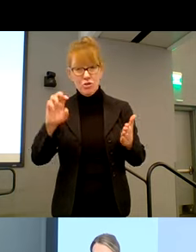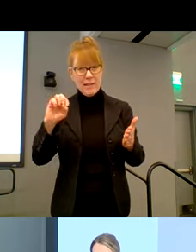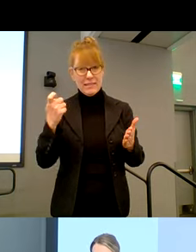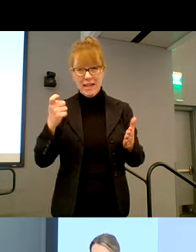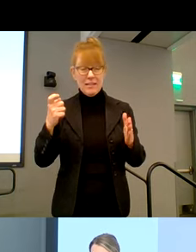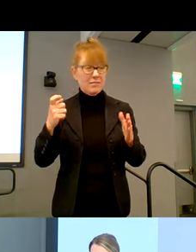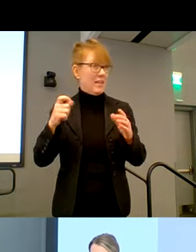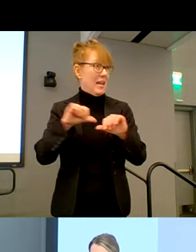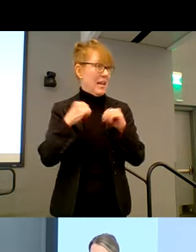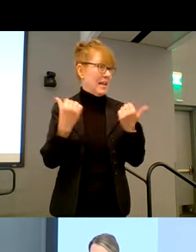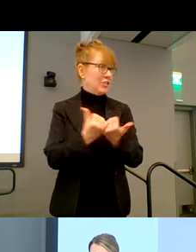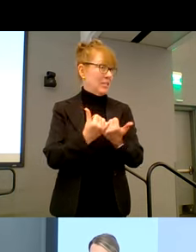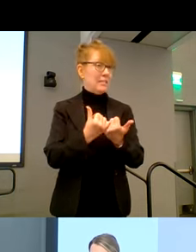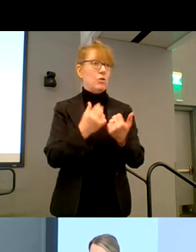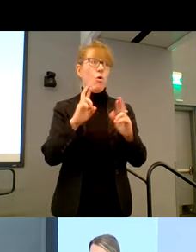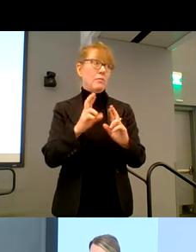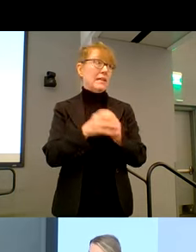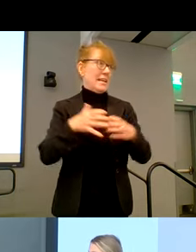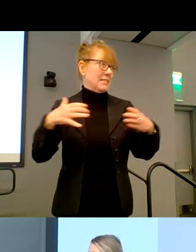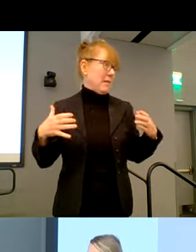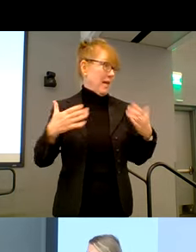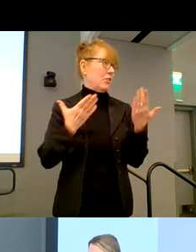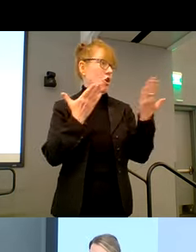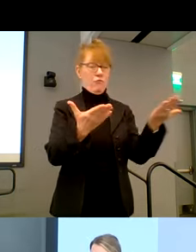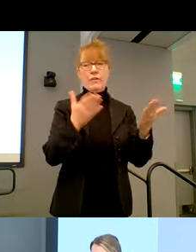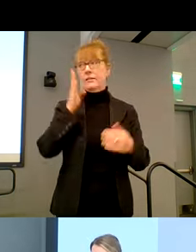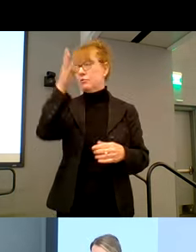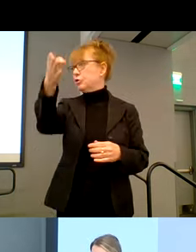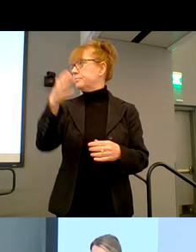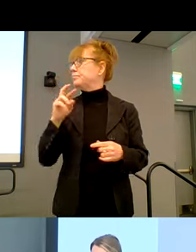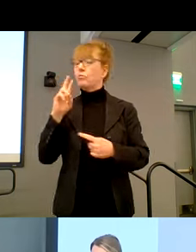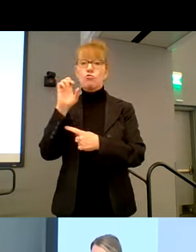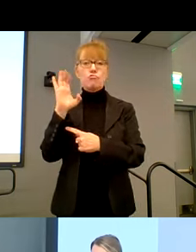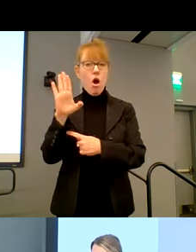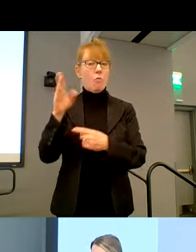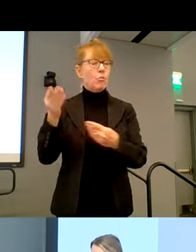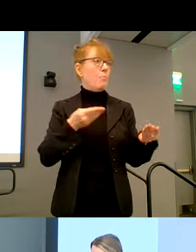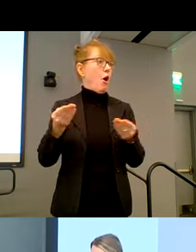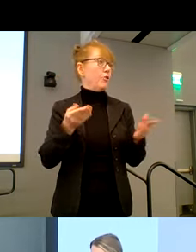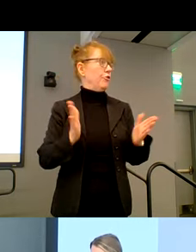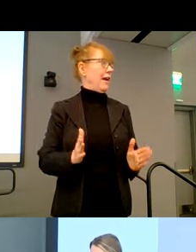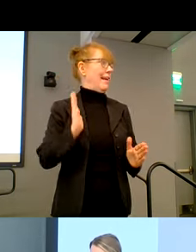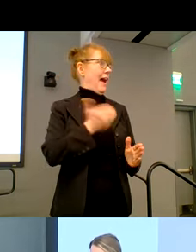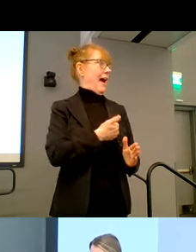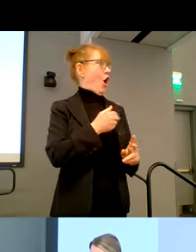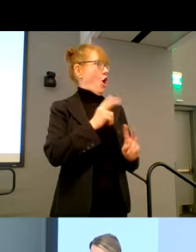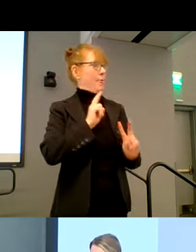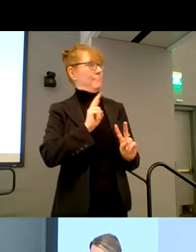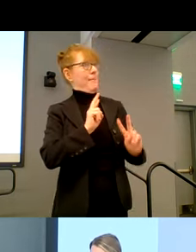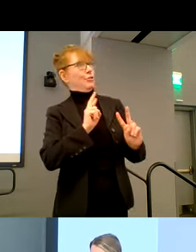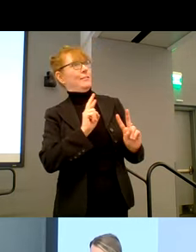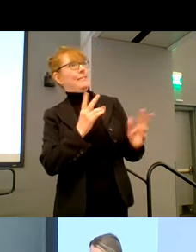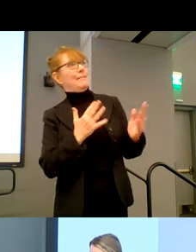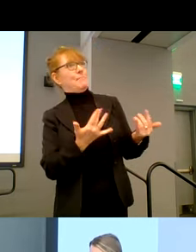expand this offering in the future. Rob will be moderating our much anticipated virtual